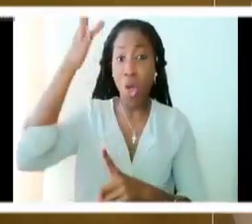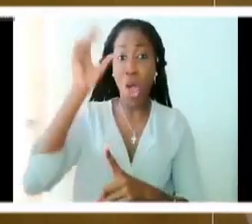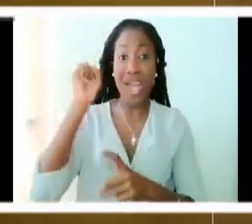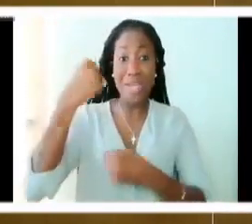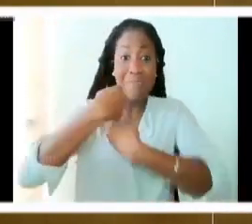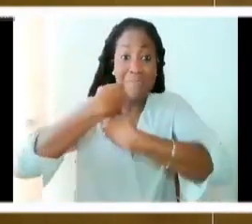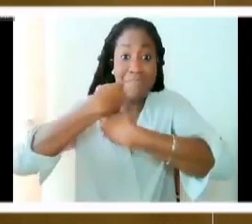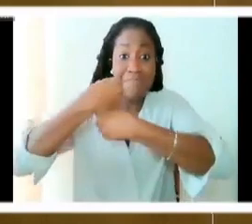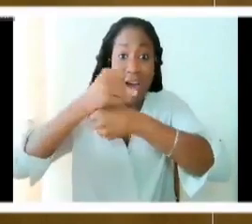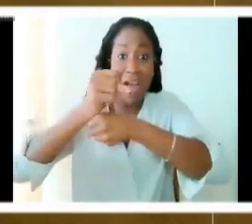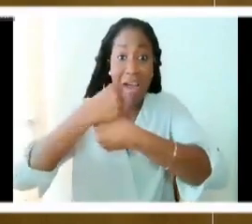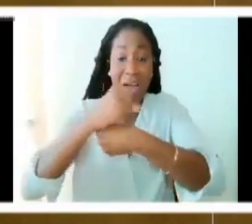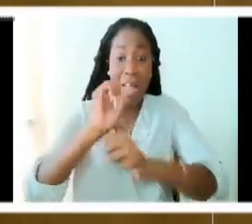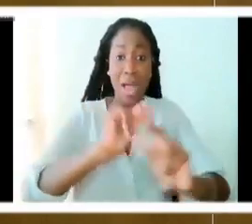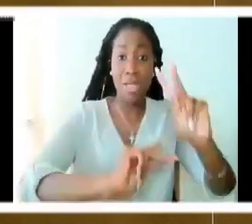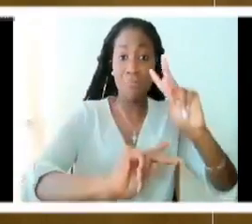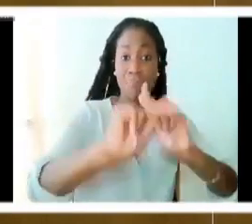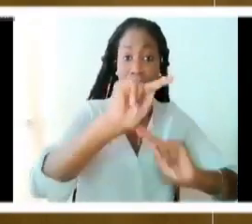voice of the living God?